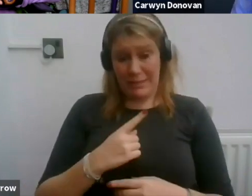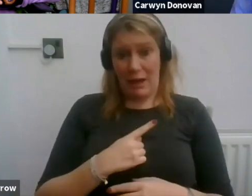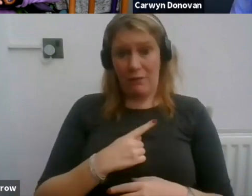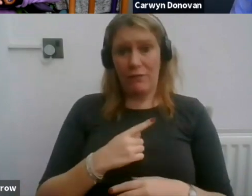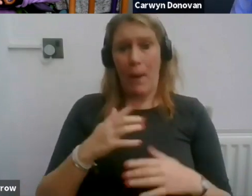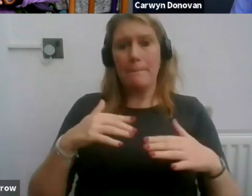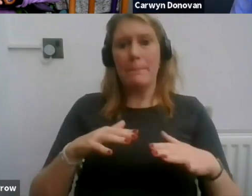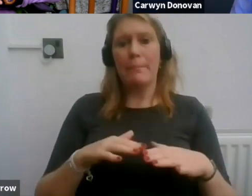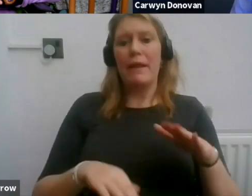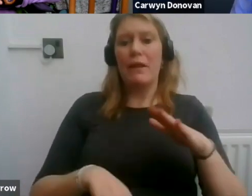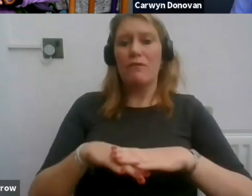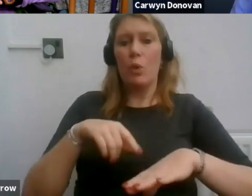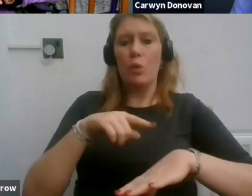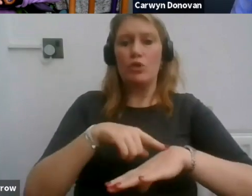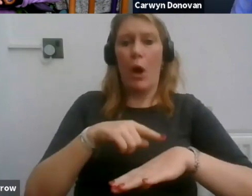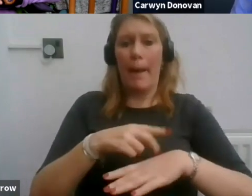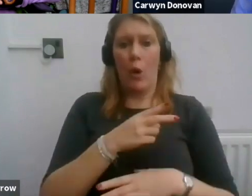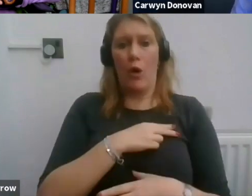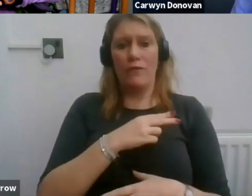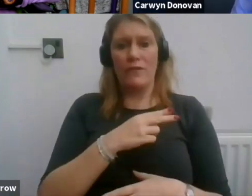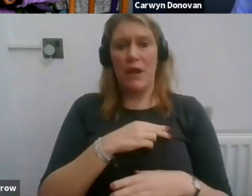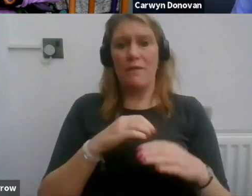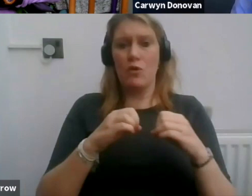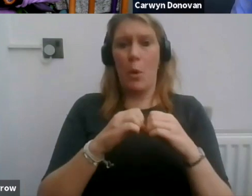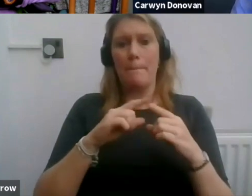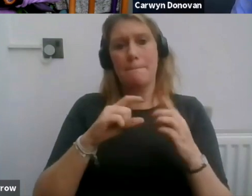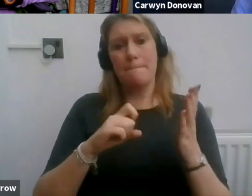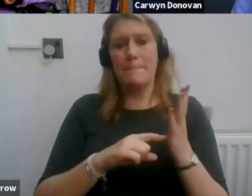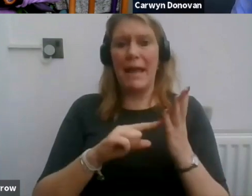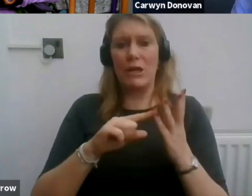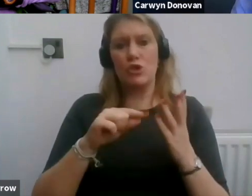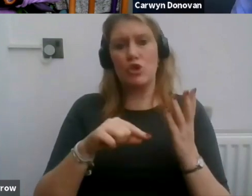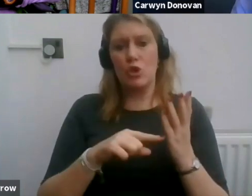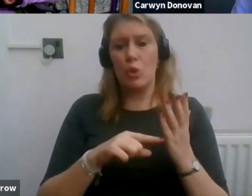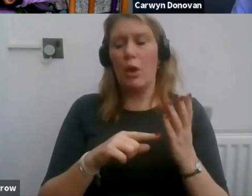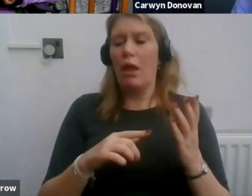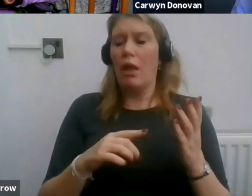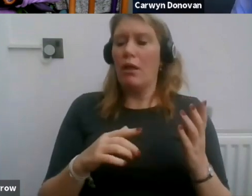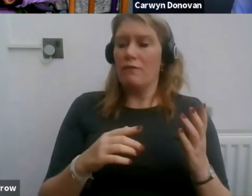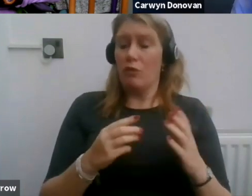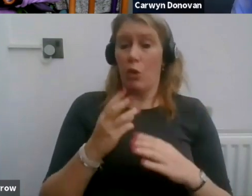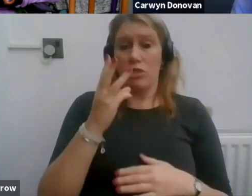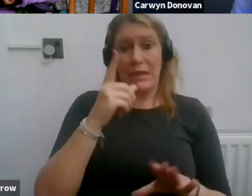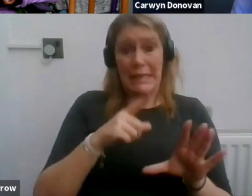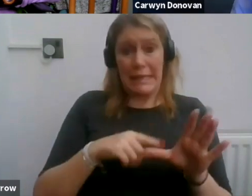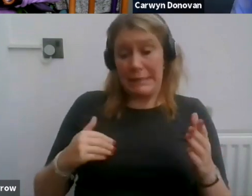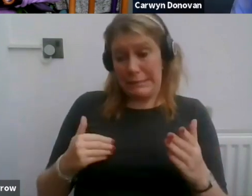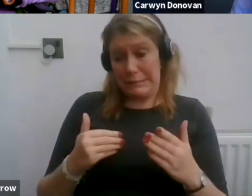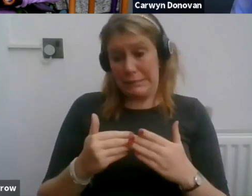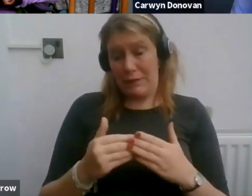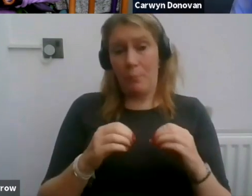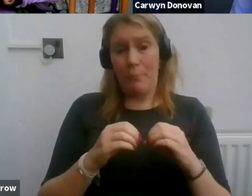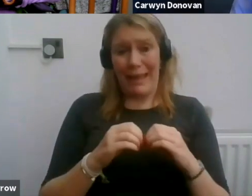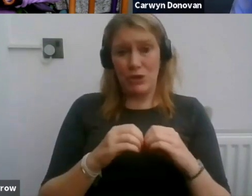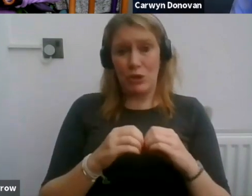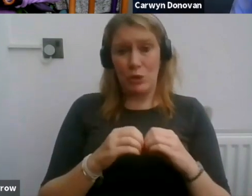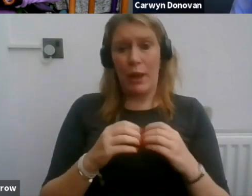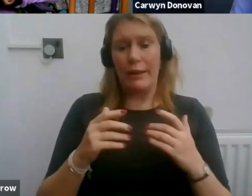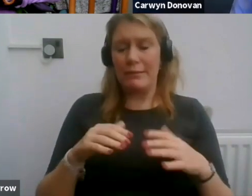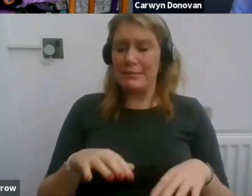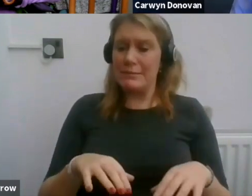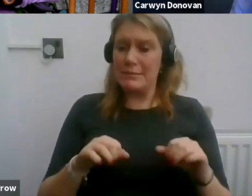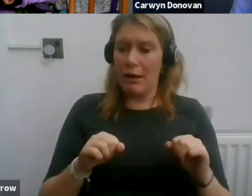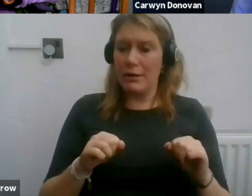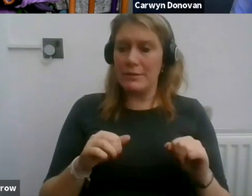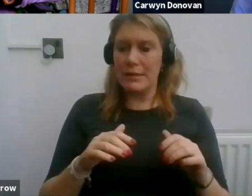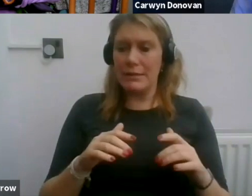officer for BECDU, for the BECDU sector of prospect for three years now. I started as an organizing